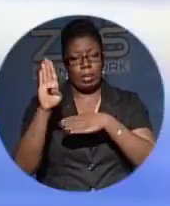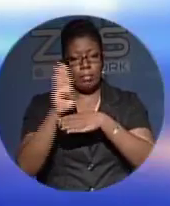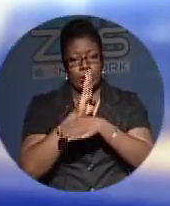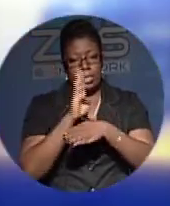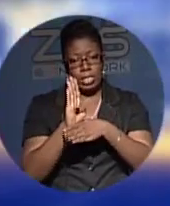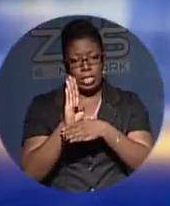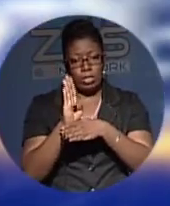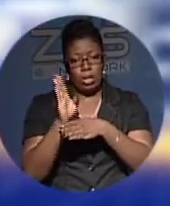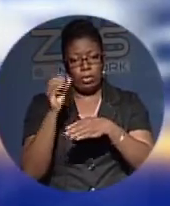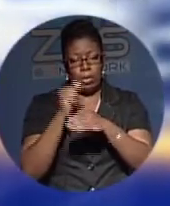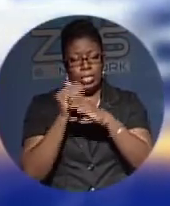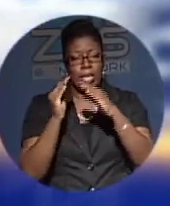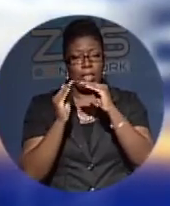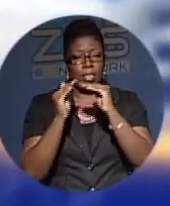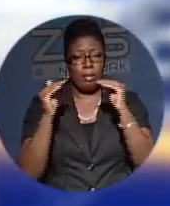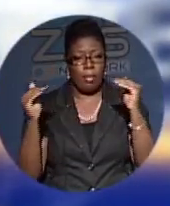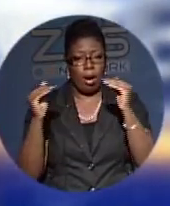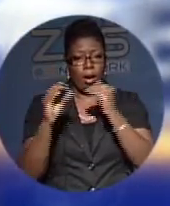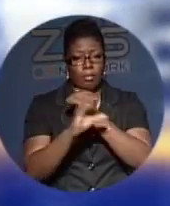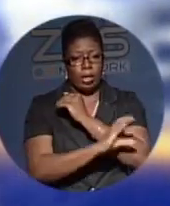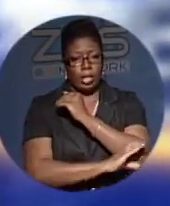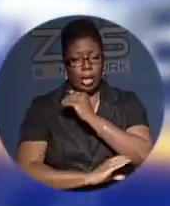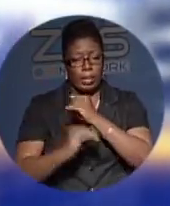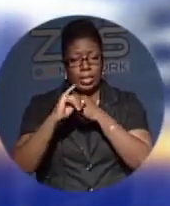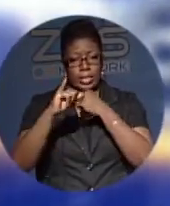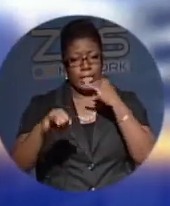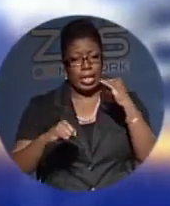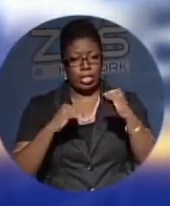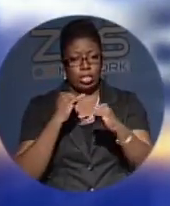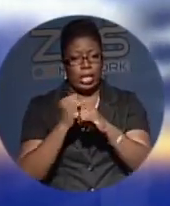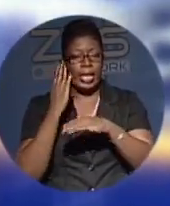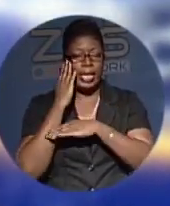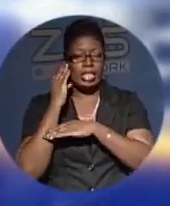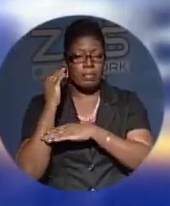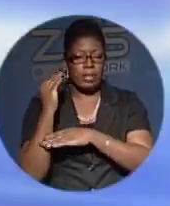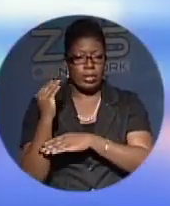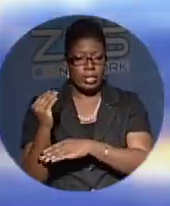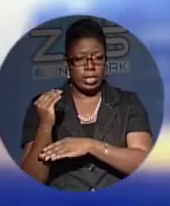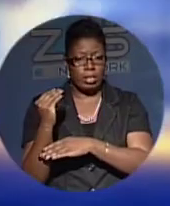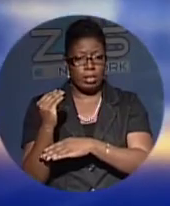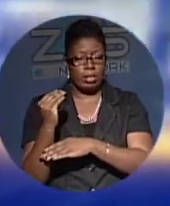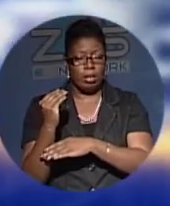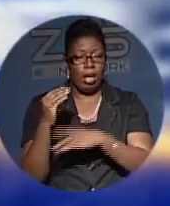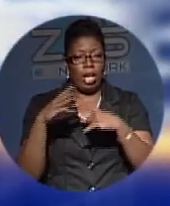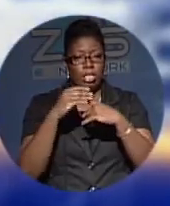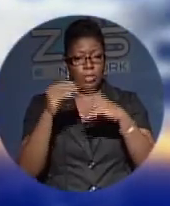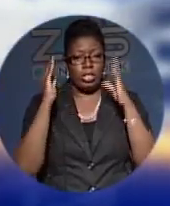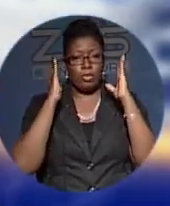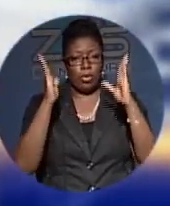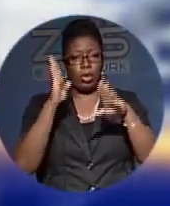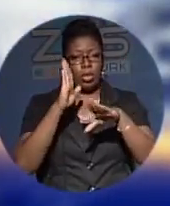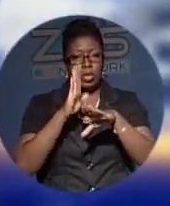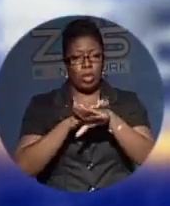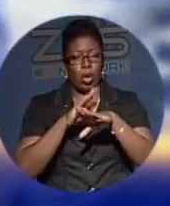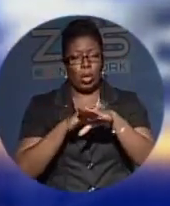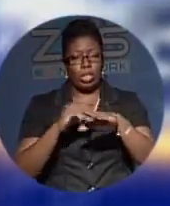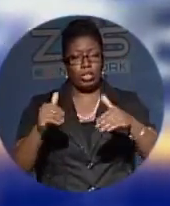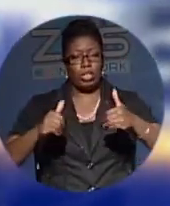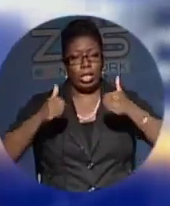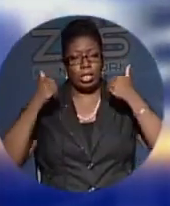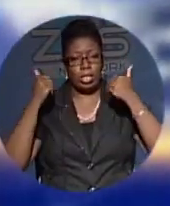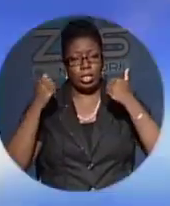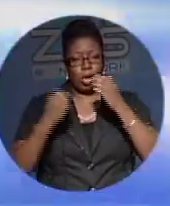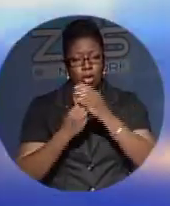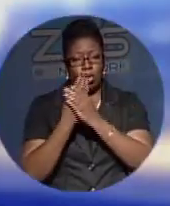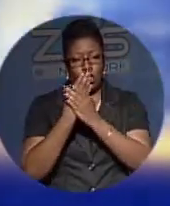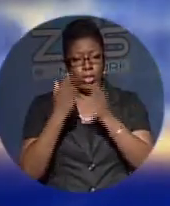model for raising the bar, Caribbean, and international experiences. Special focus on Tuesday will be made to challenges of growing small